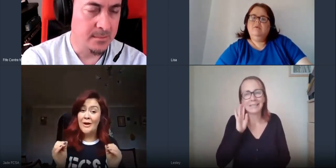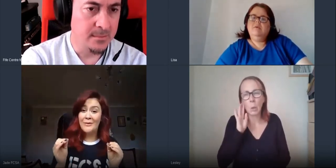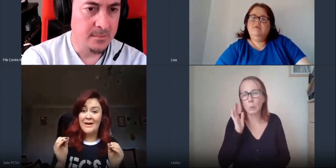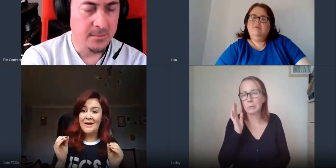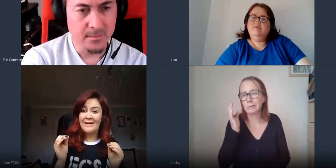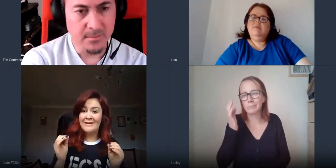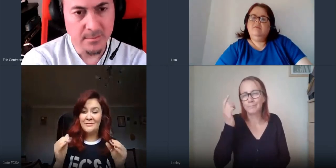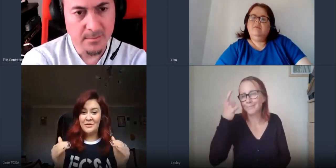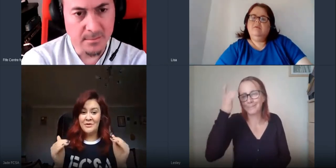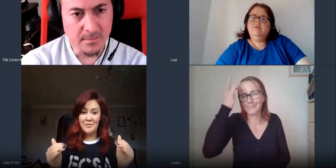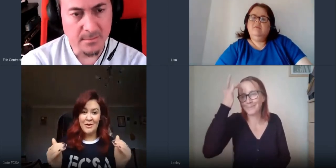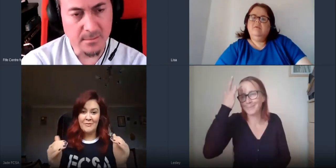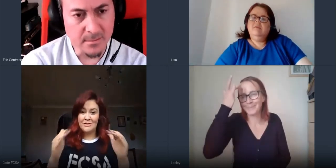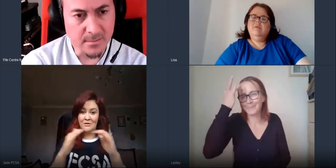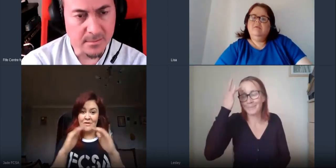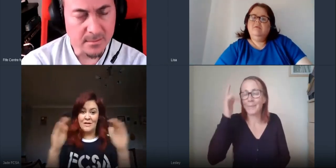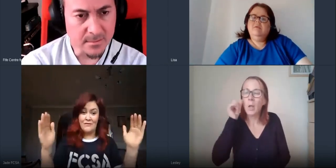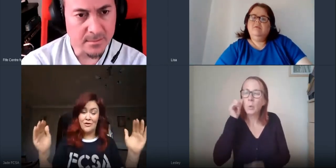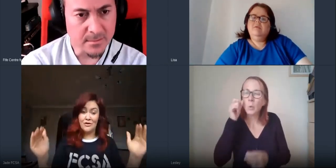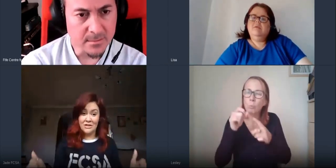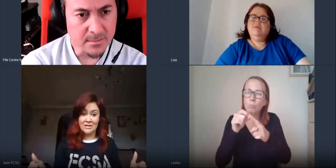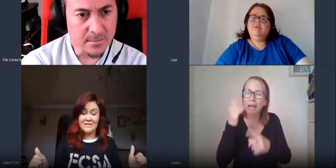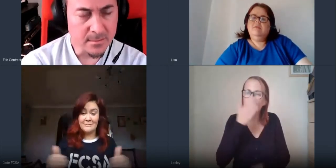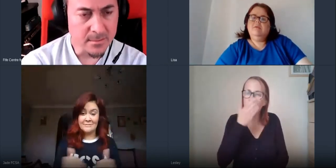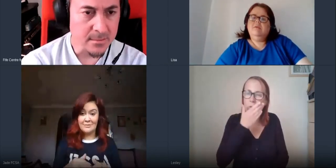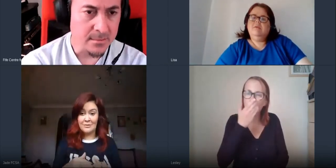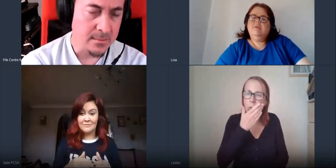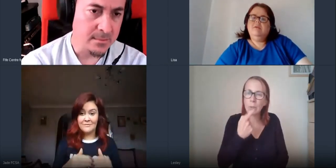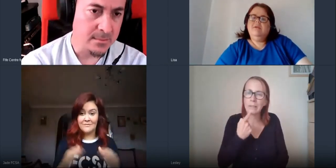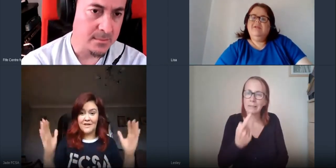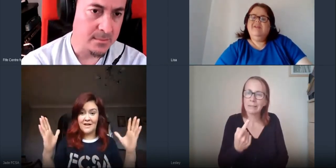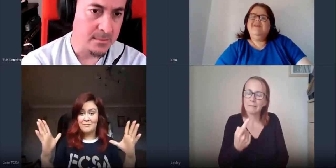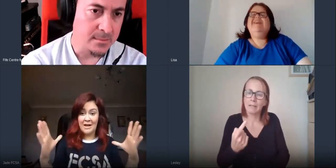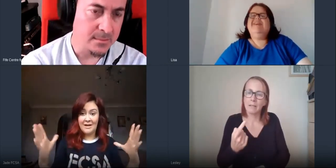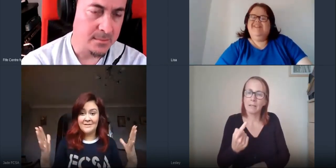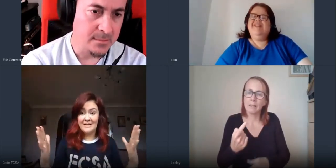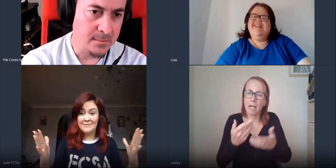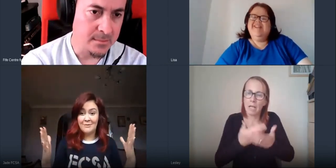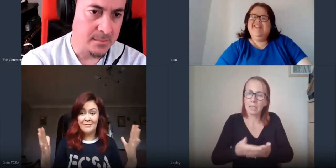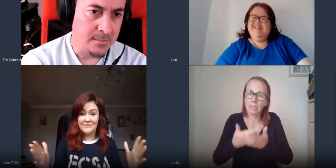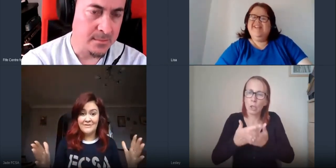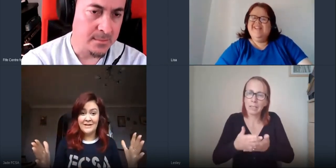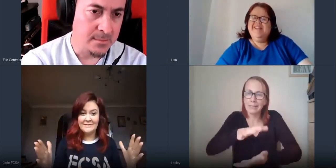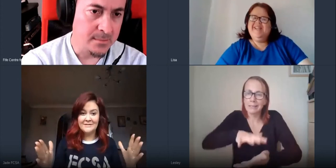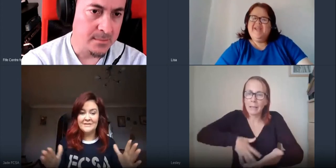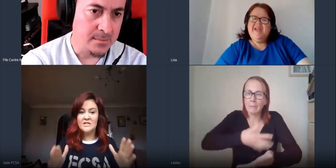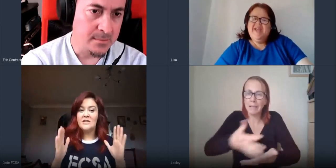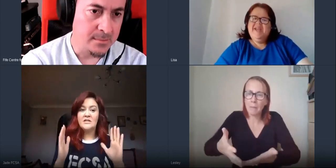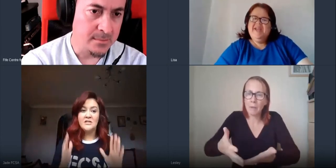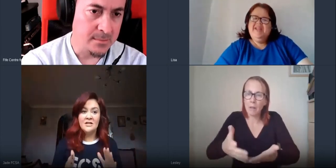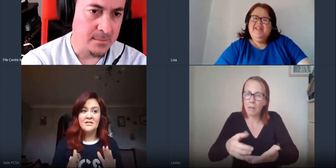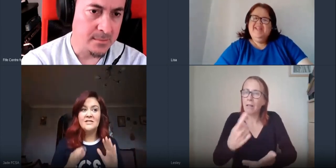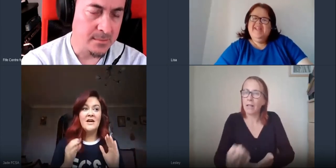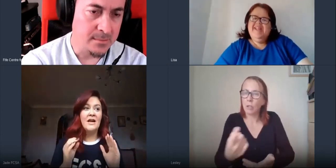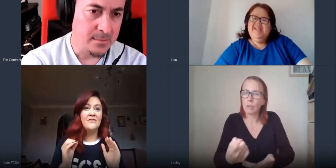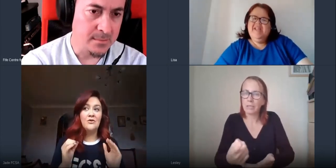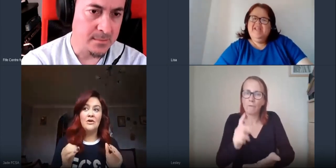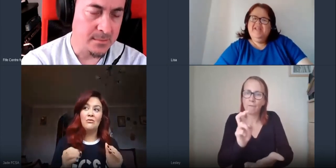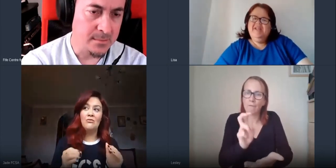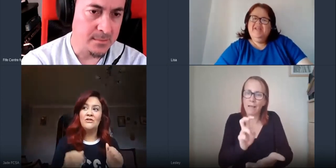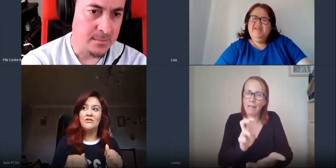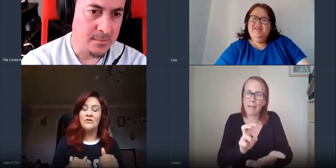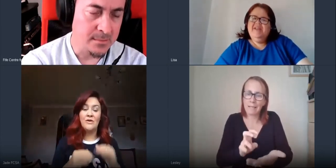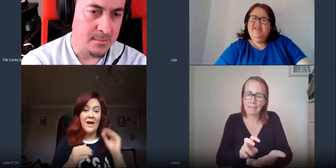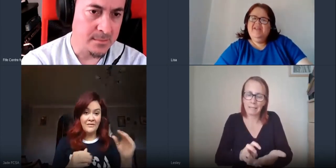how in you're at primary school and they give you your study timetable like a blank timetable to fill in just if you can